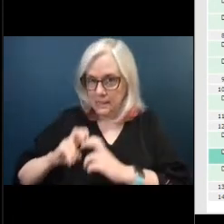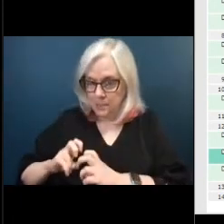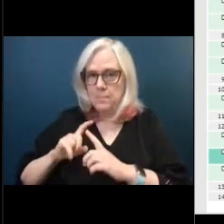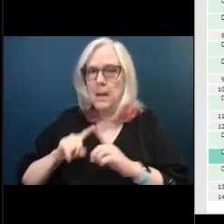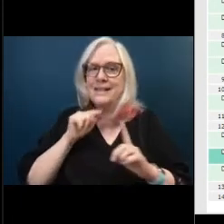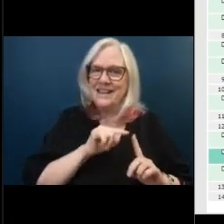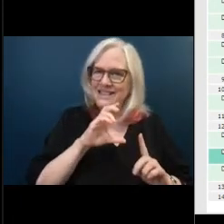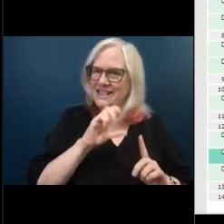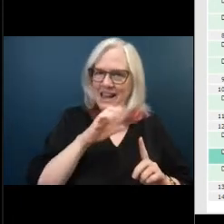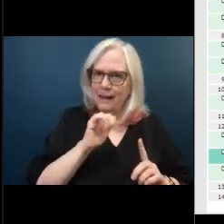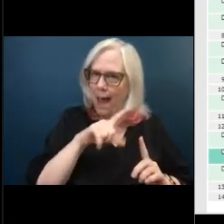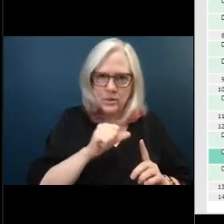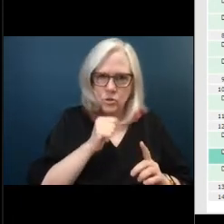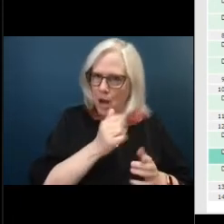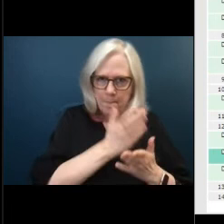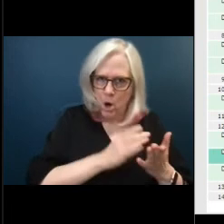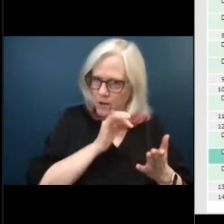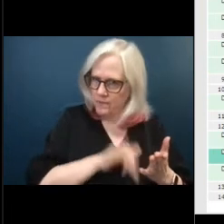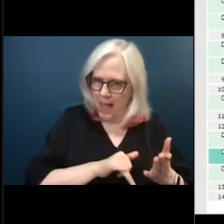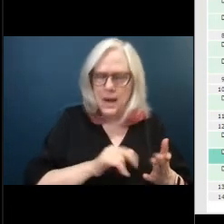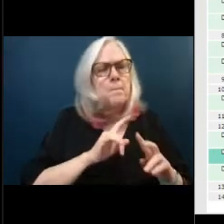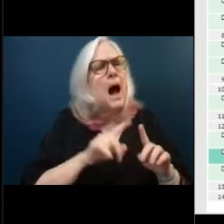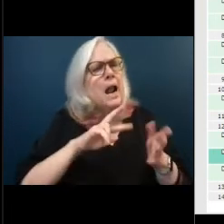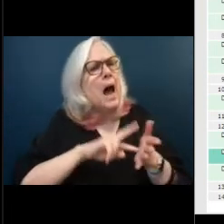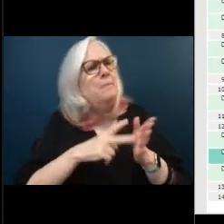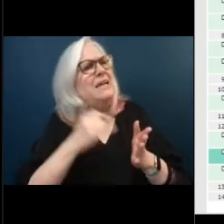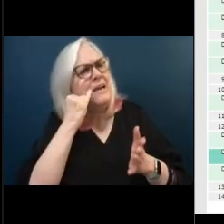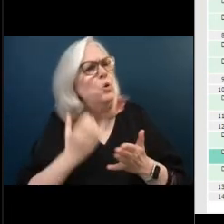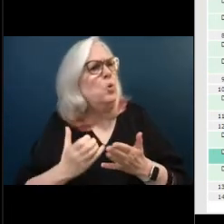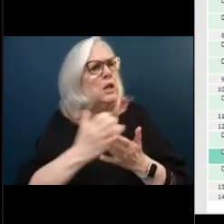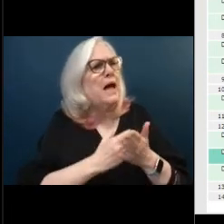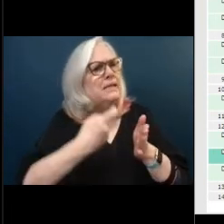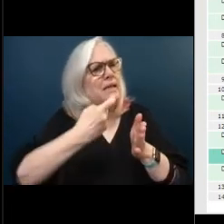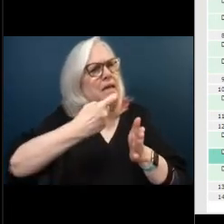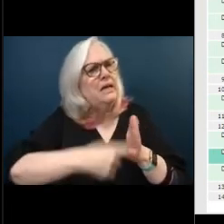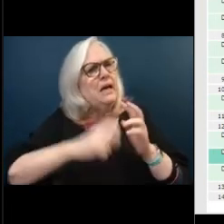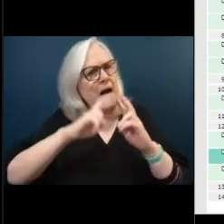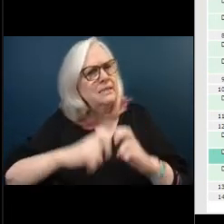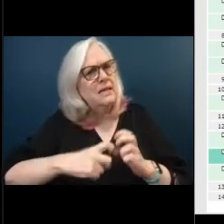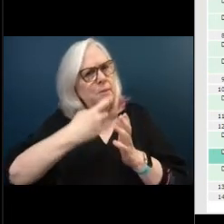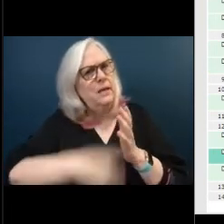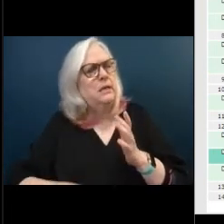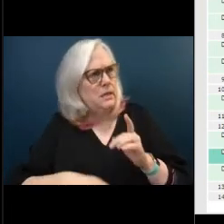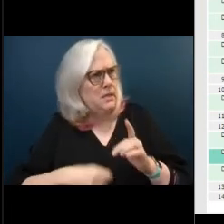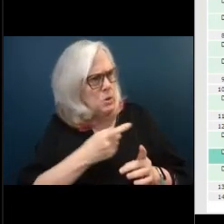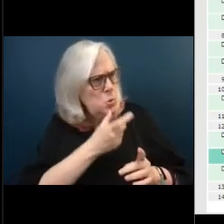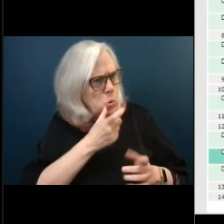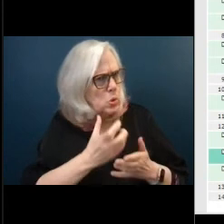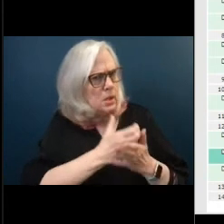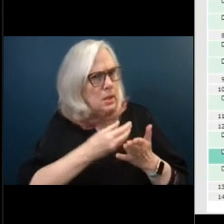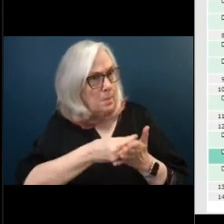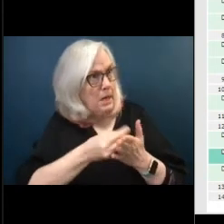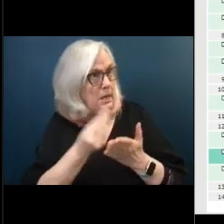but i'm referring to the assessment these you know the collected dollars from the assessment you usually it would be the homeowners or homeowners